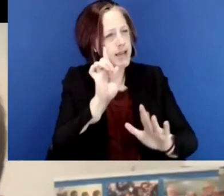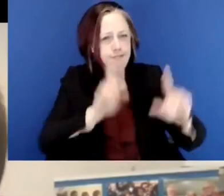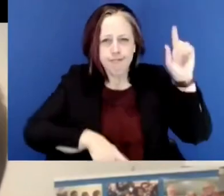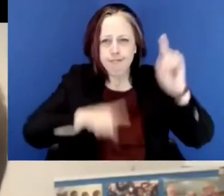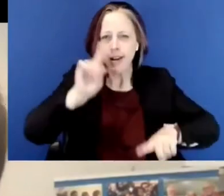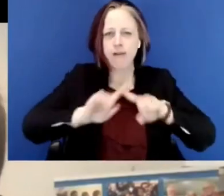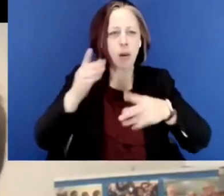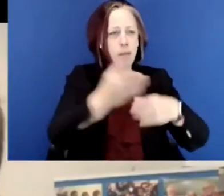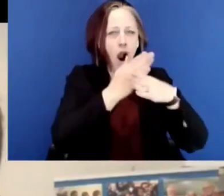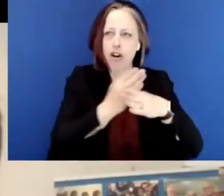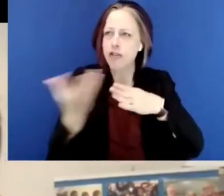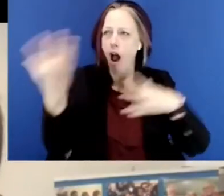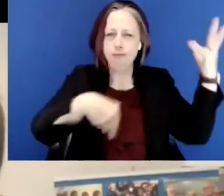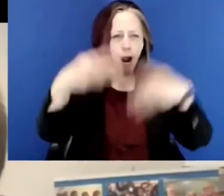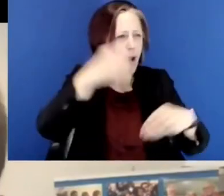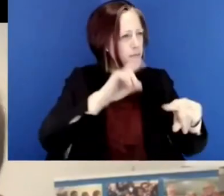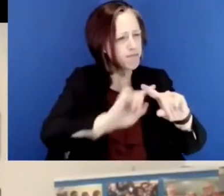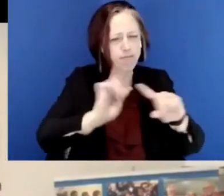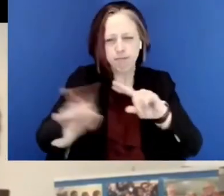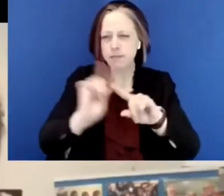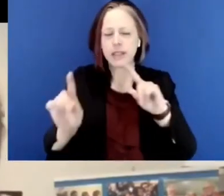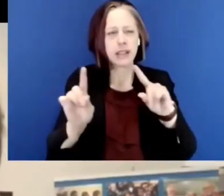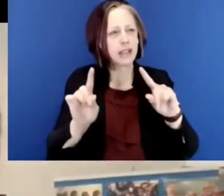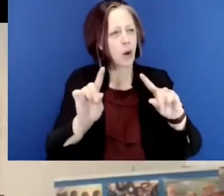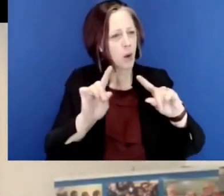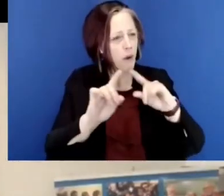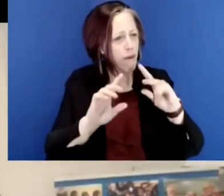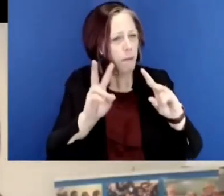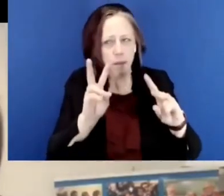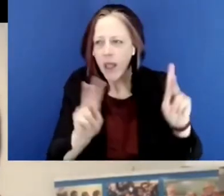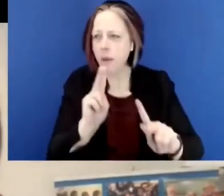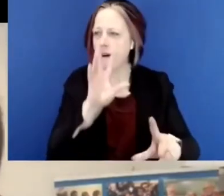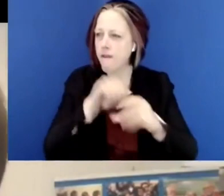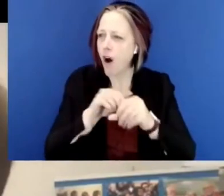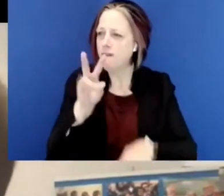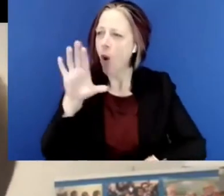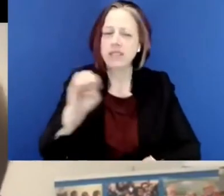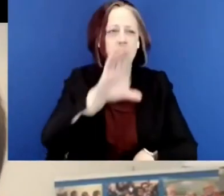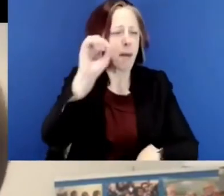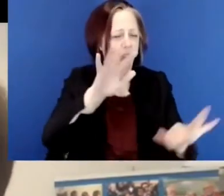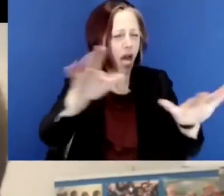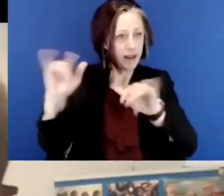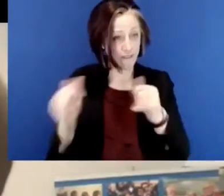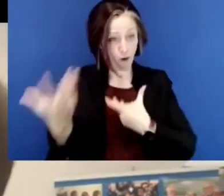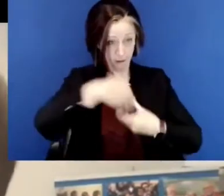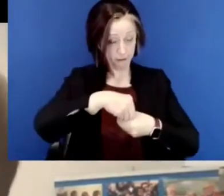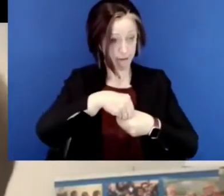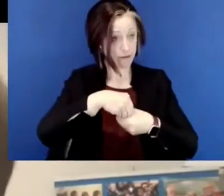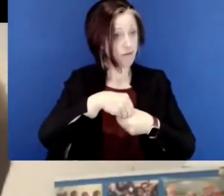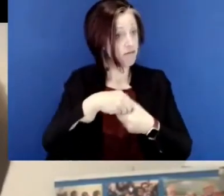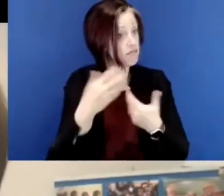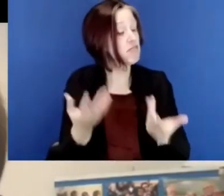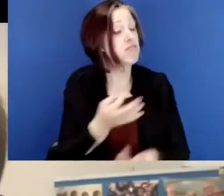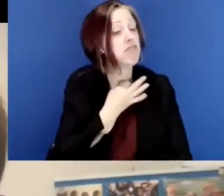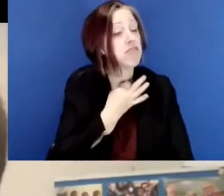a very wide range of partners, a very wide range of civil society voices and companies and